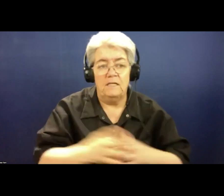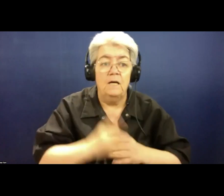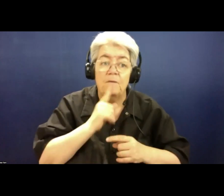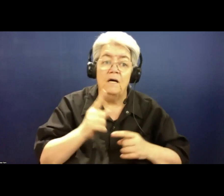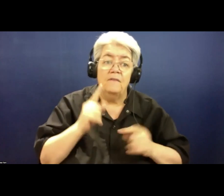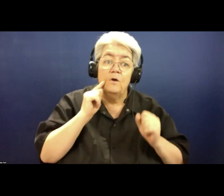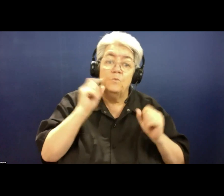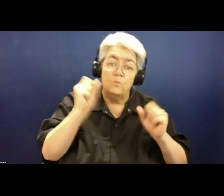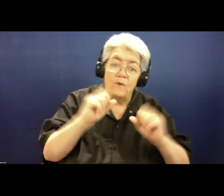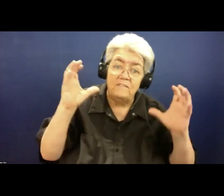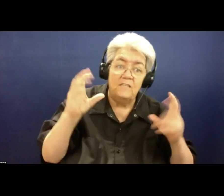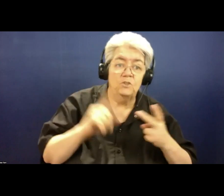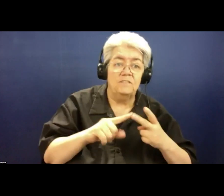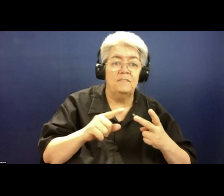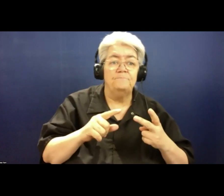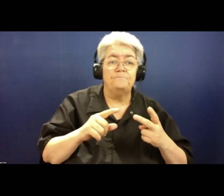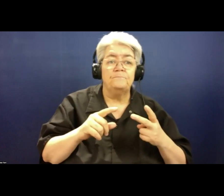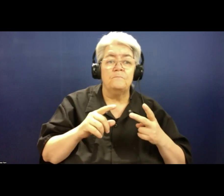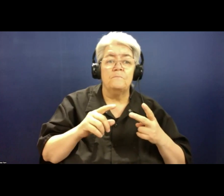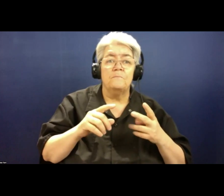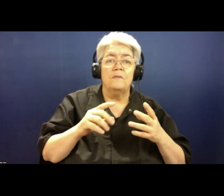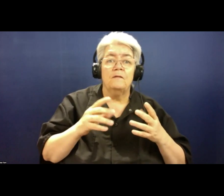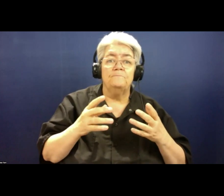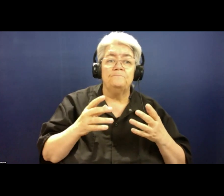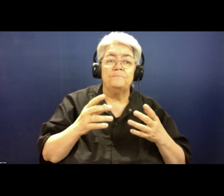is only 18 years ago, in the world of